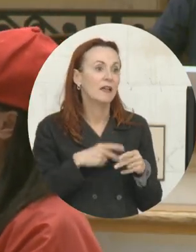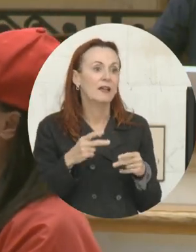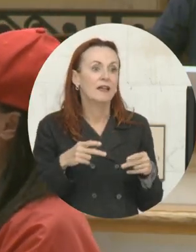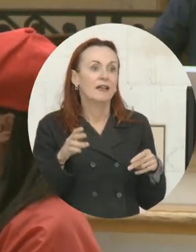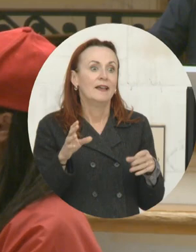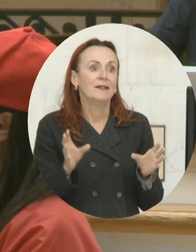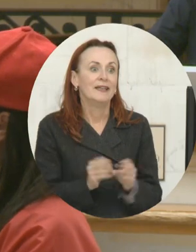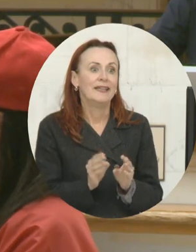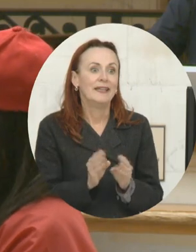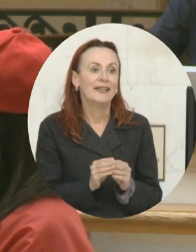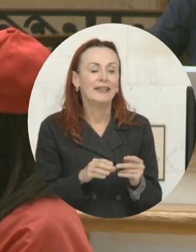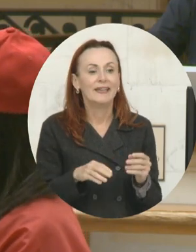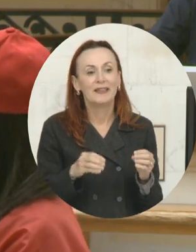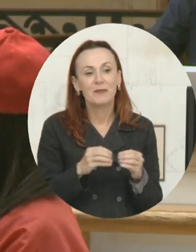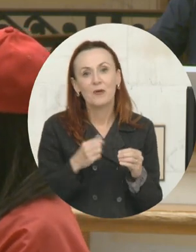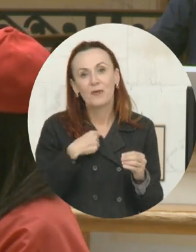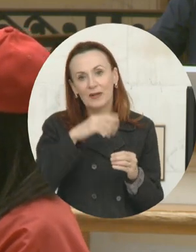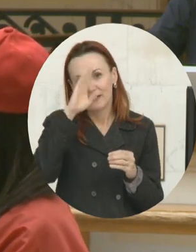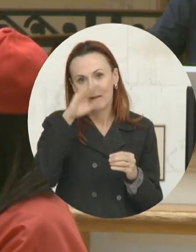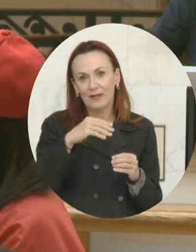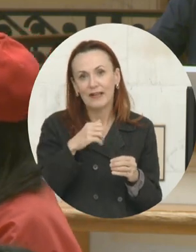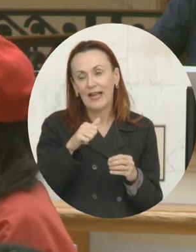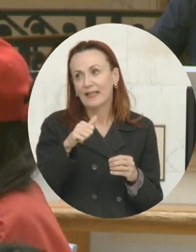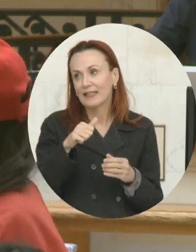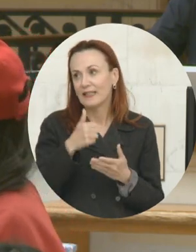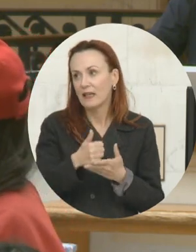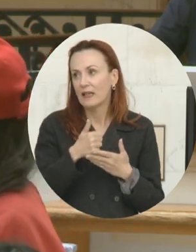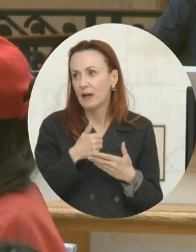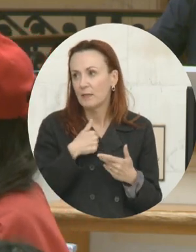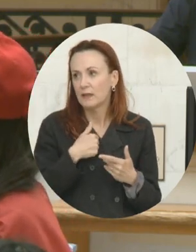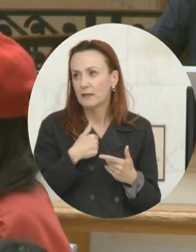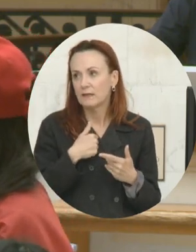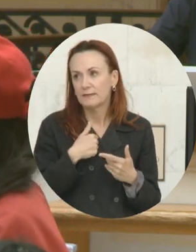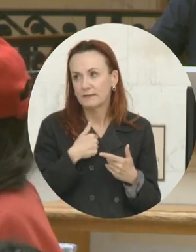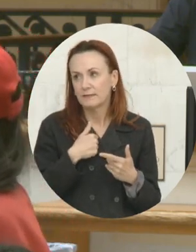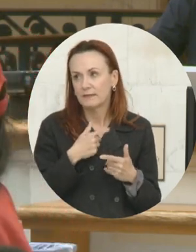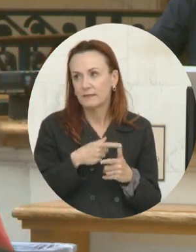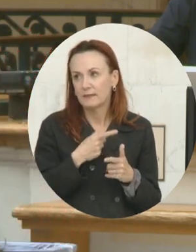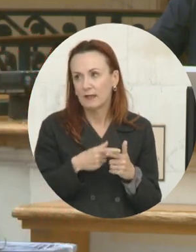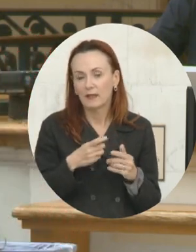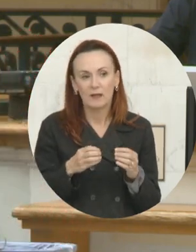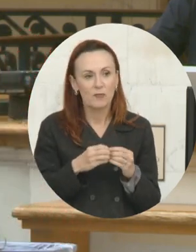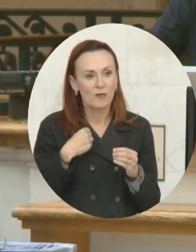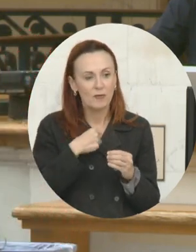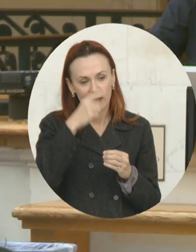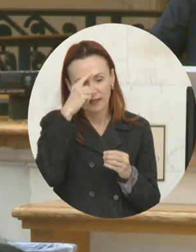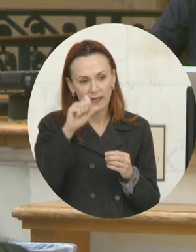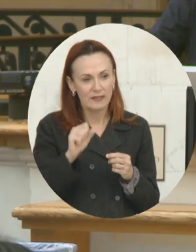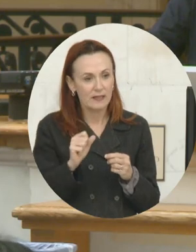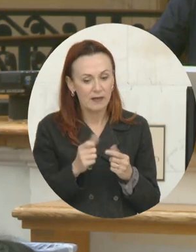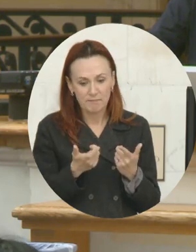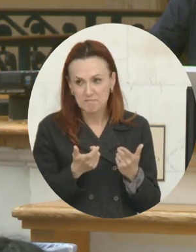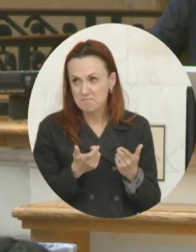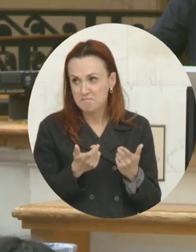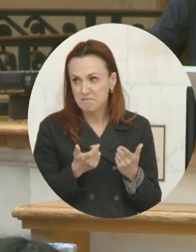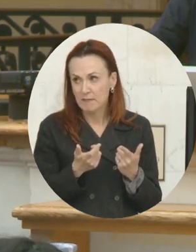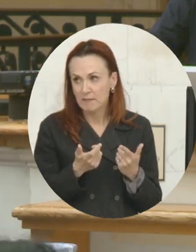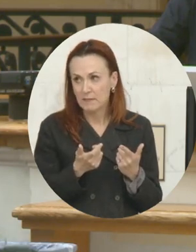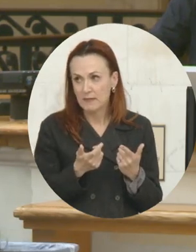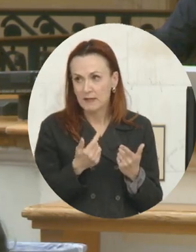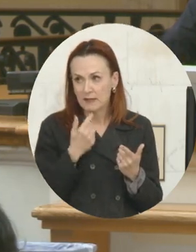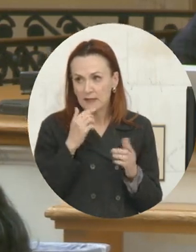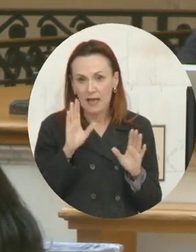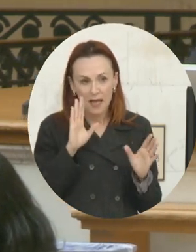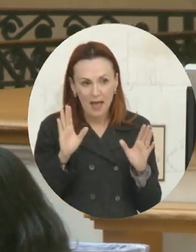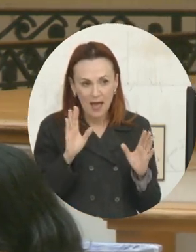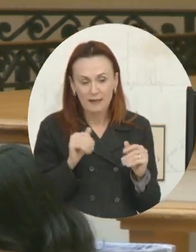we know, hey, you can help me. And the more we will think, maybe I can come over and say, hey, Leah,